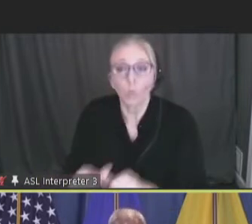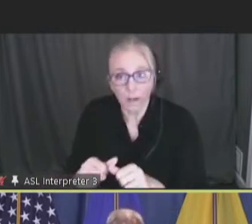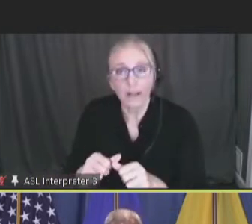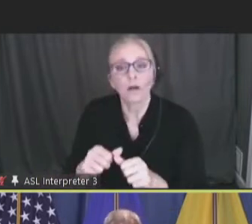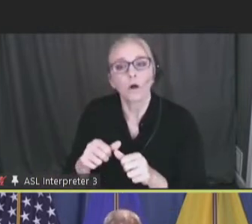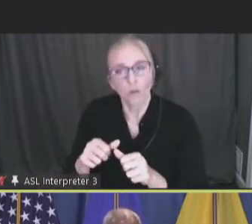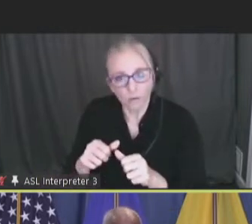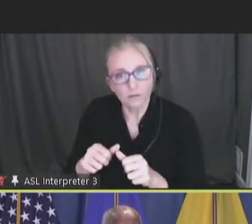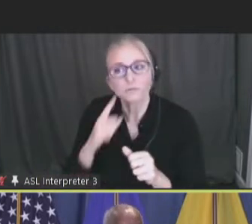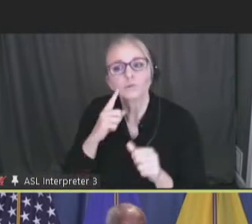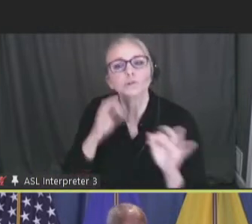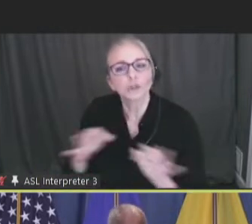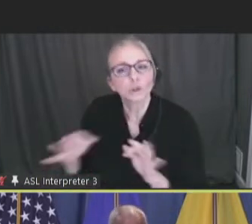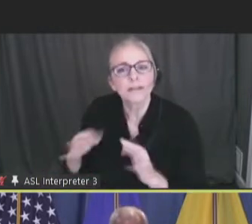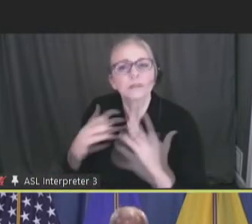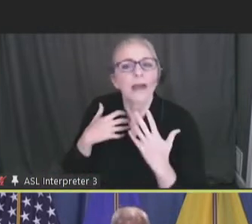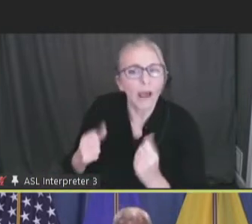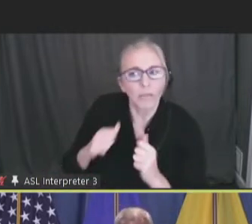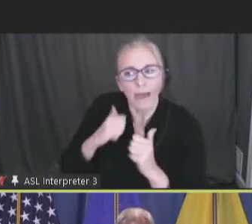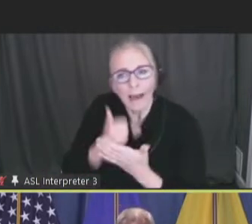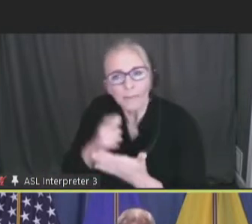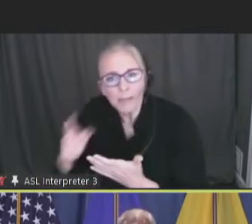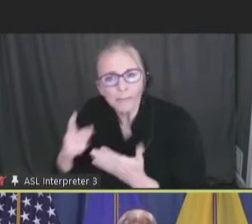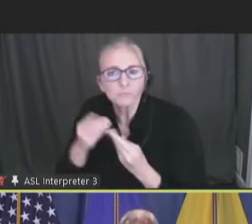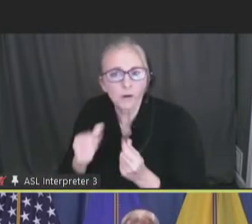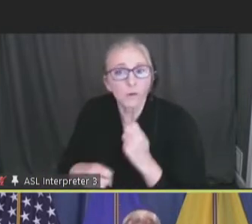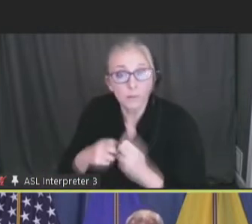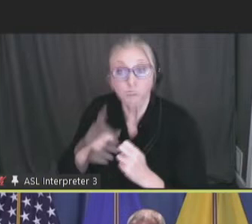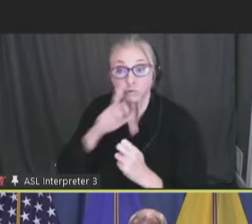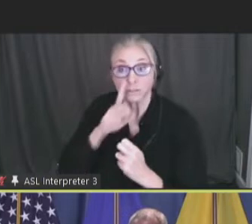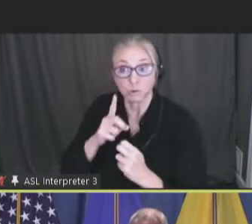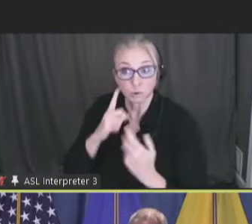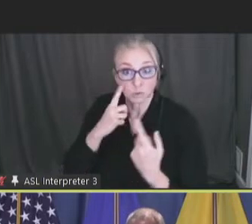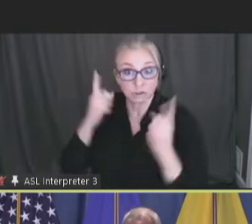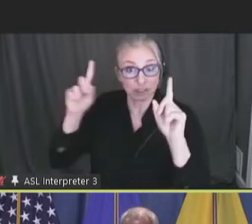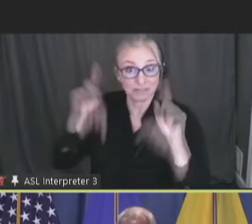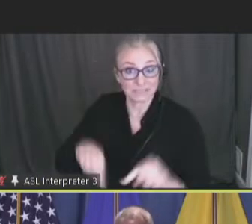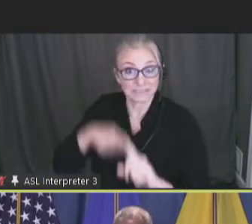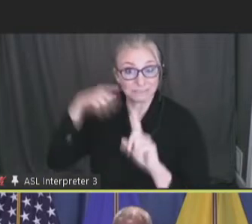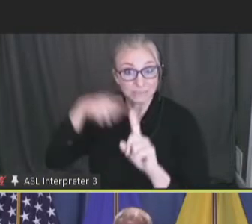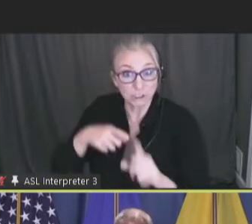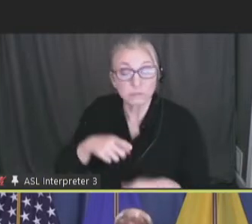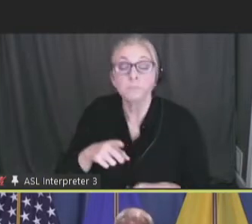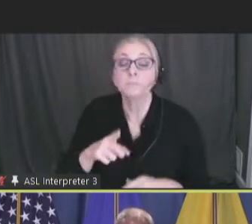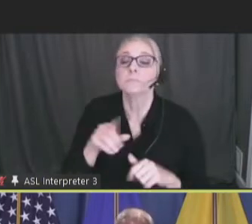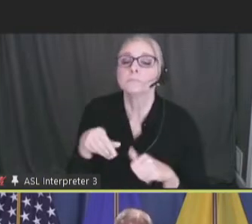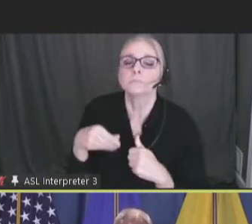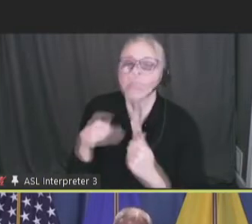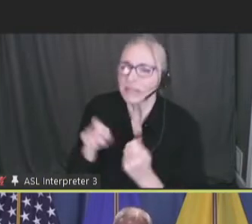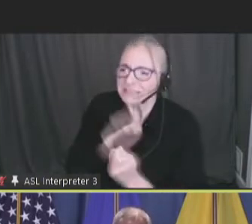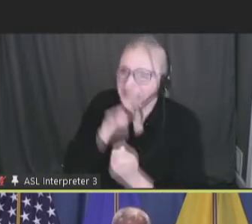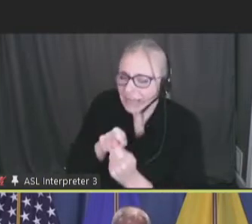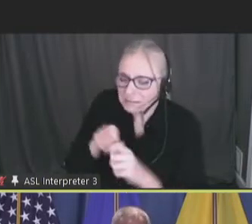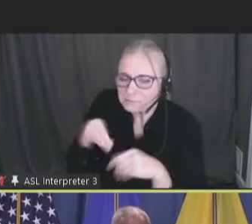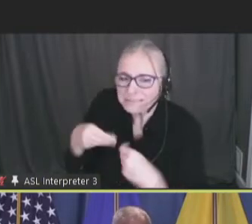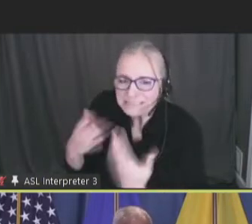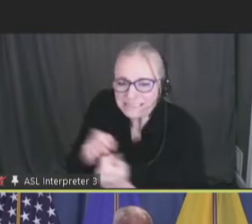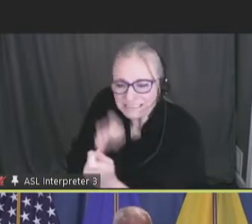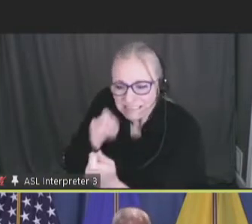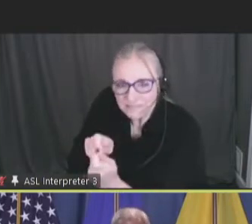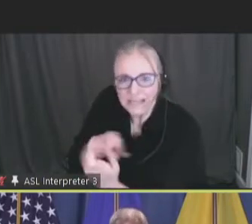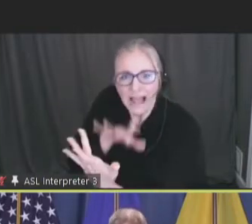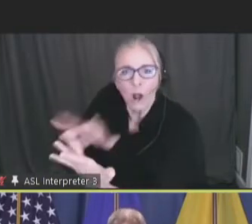determinants of health to achieve our mission. This was designed to provide specific targeted outreach